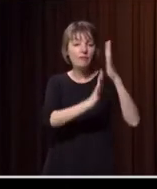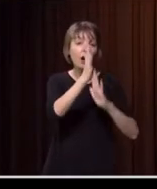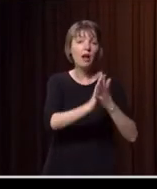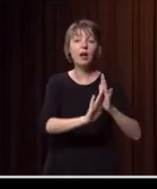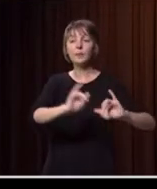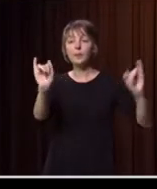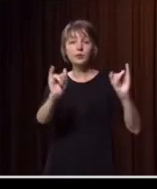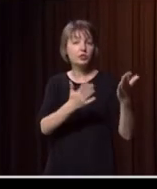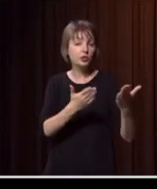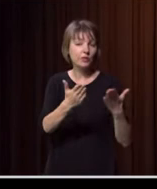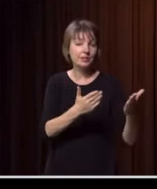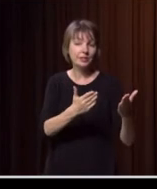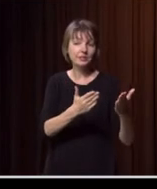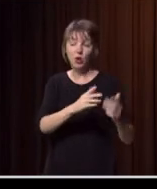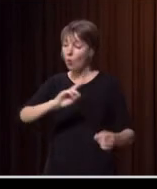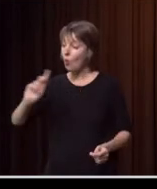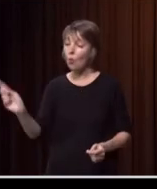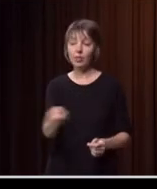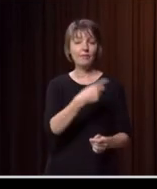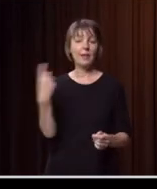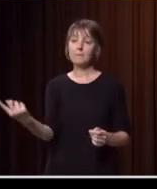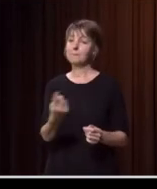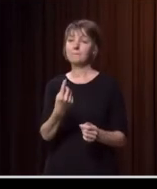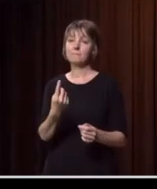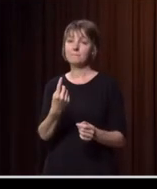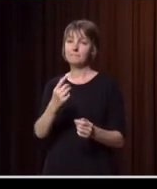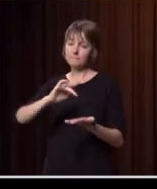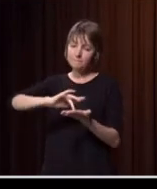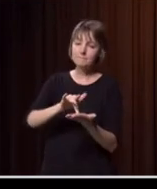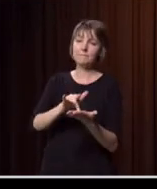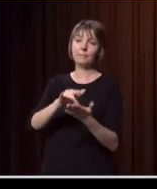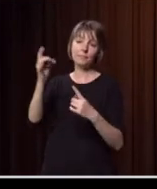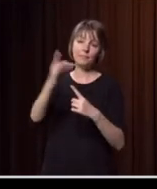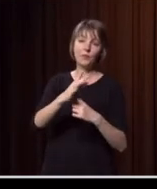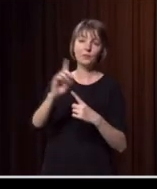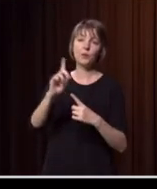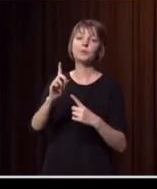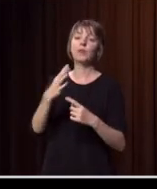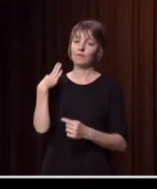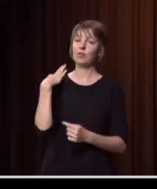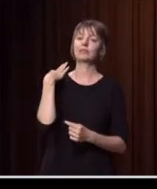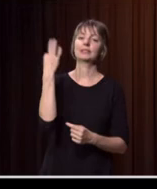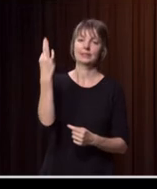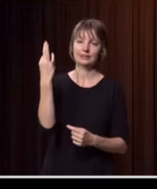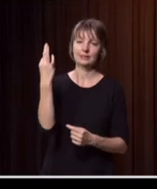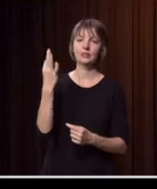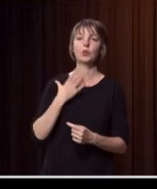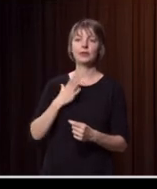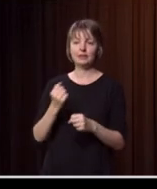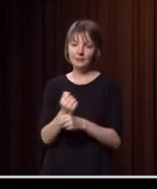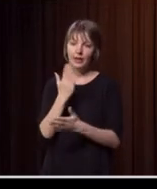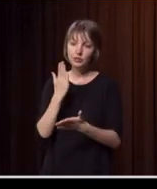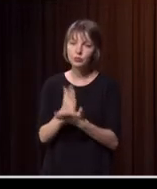services, volunteers are at the heart of all those things that are important and matter at the community level. So making sure we're buying in community